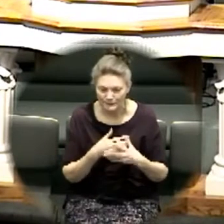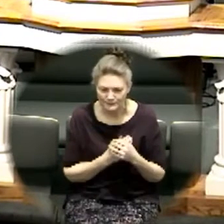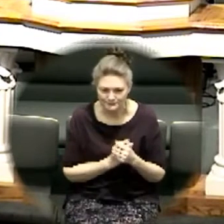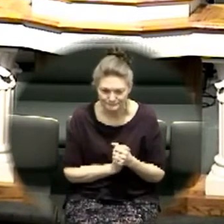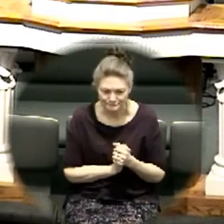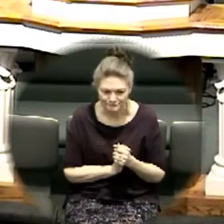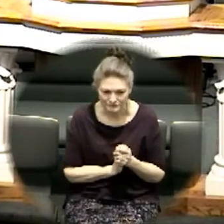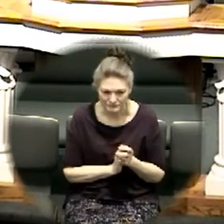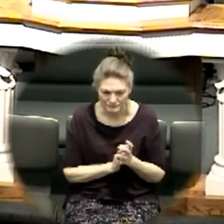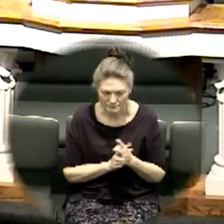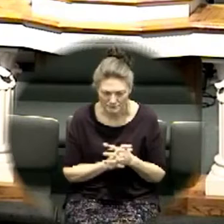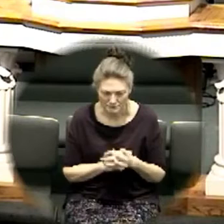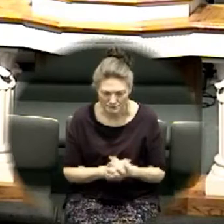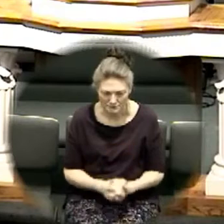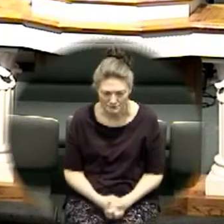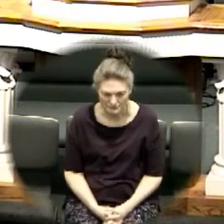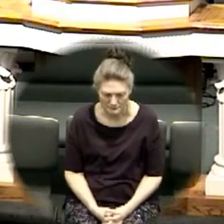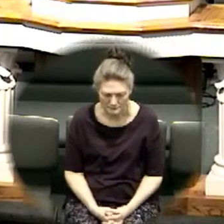wow